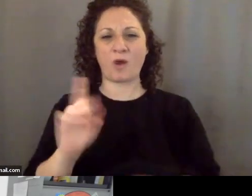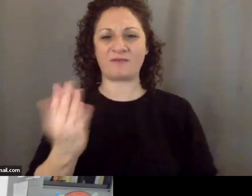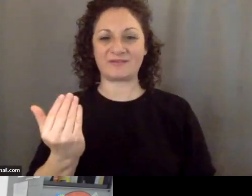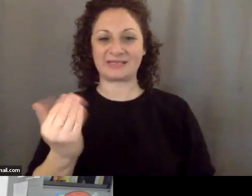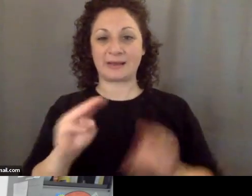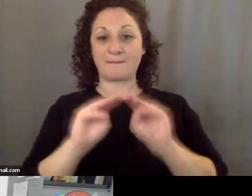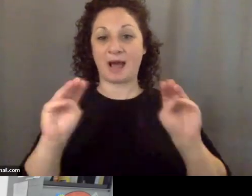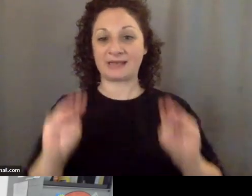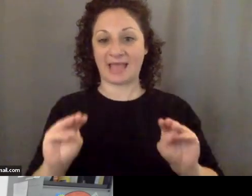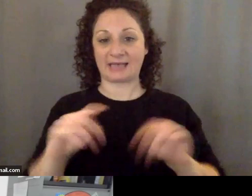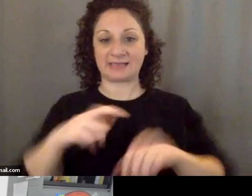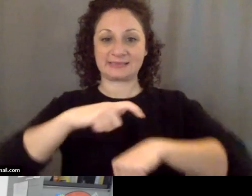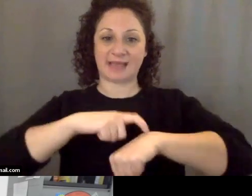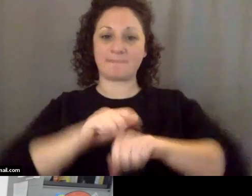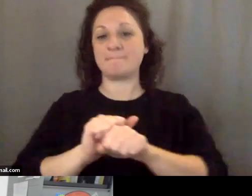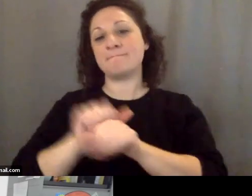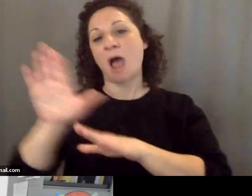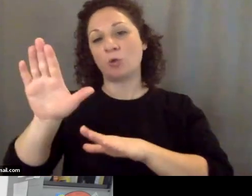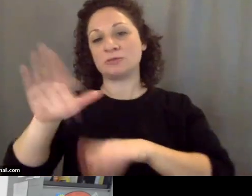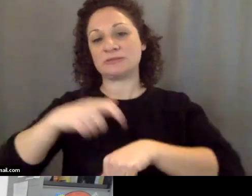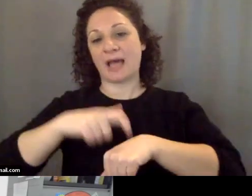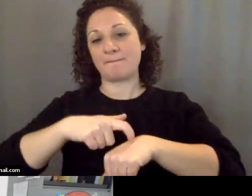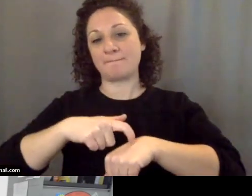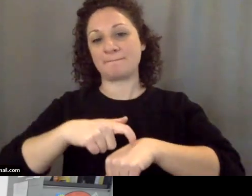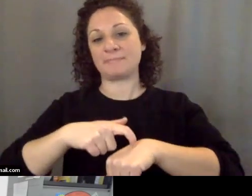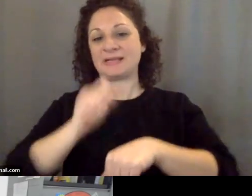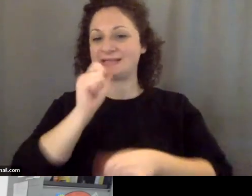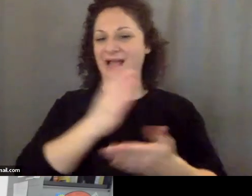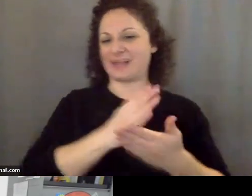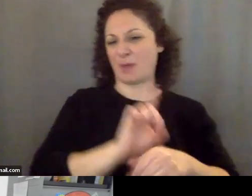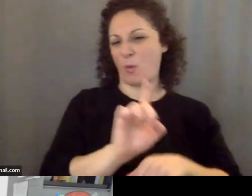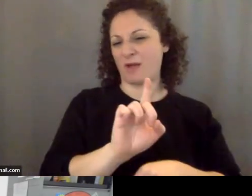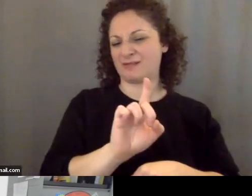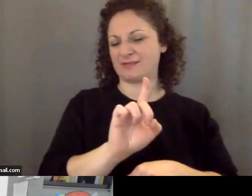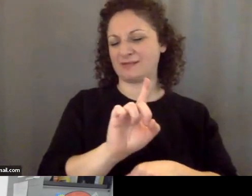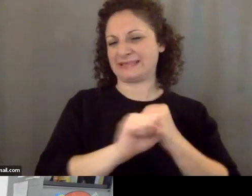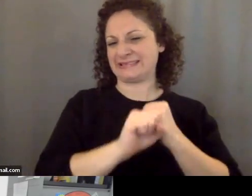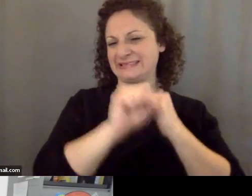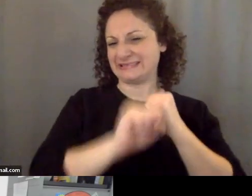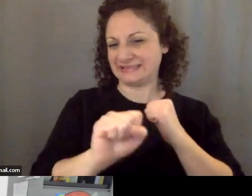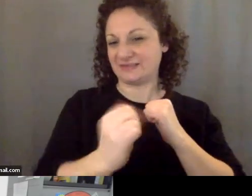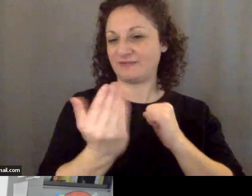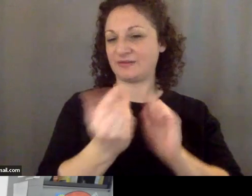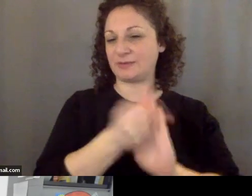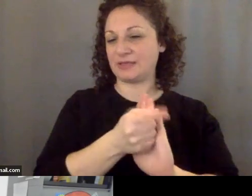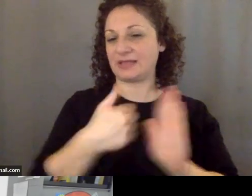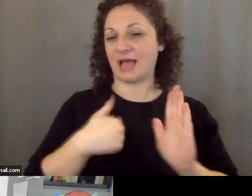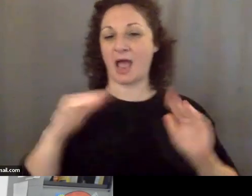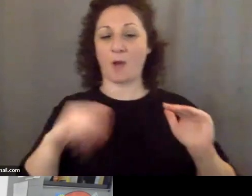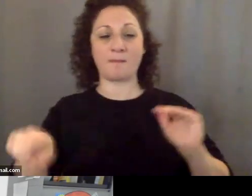time or mountain time rather than right at 1 o'clock. So I hope most of you can stay a little bit longer today.